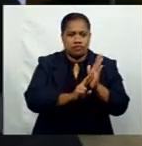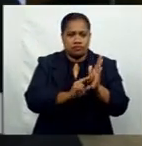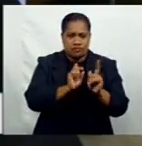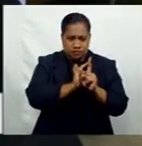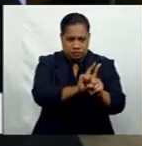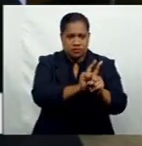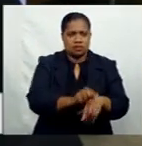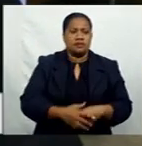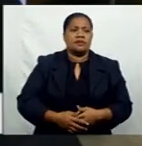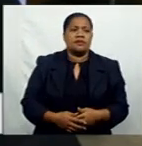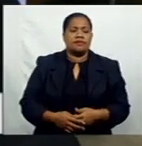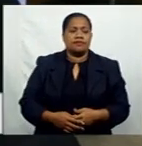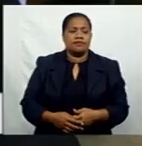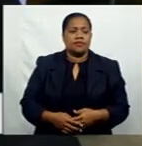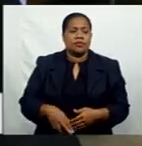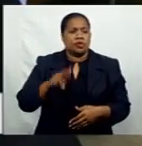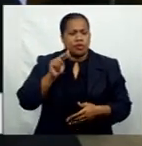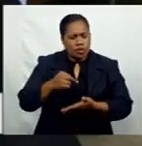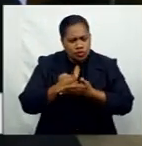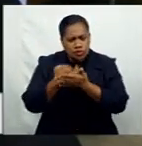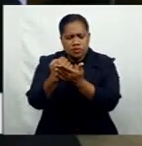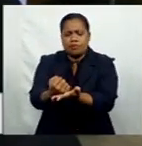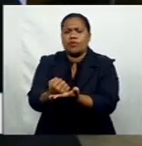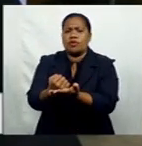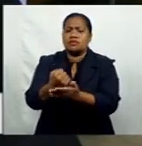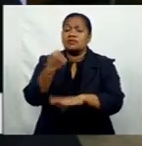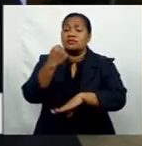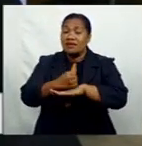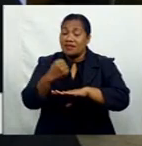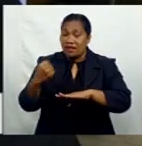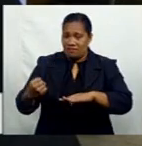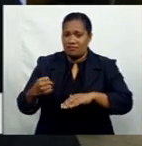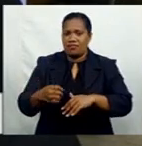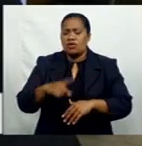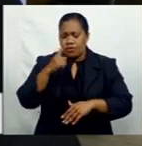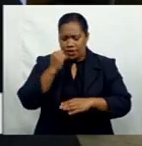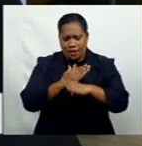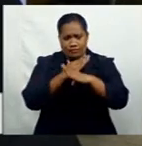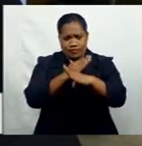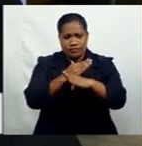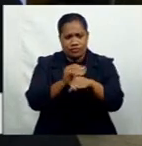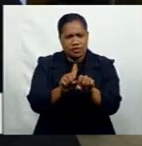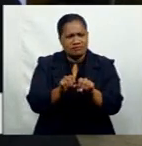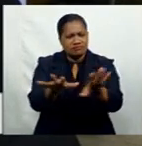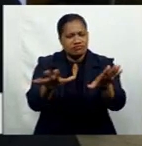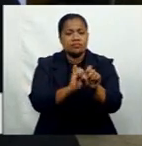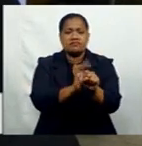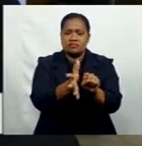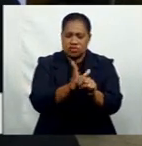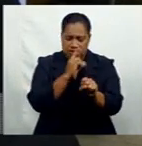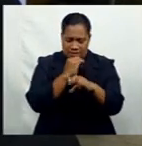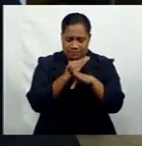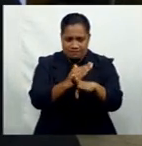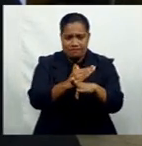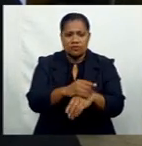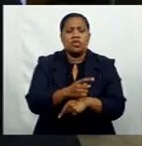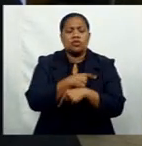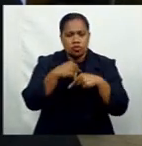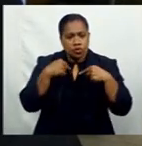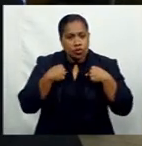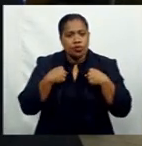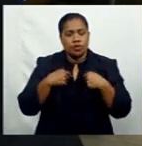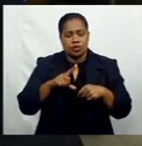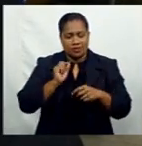Continue to support the government's approach in every way possible to prevent the spread of COVID-19. We are taking an important